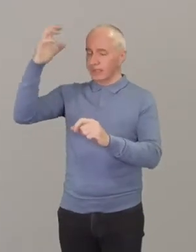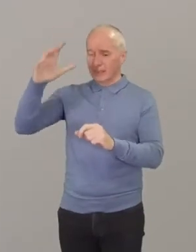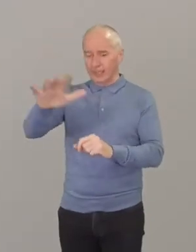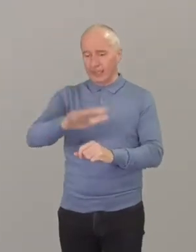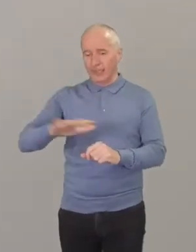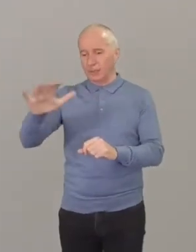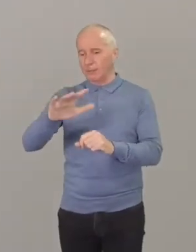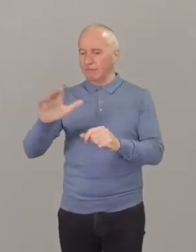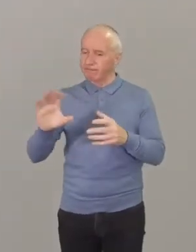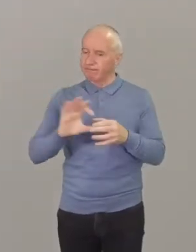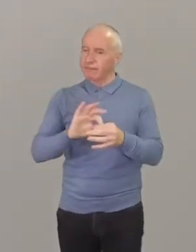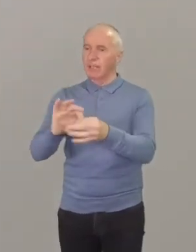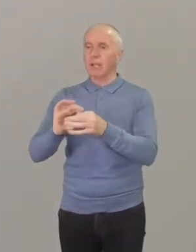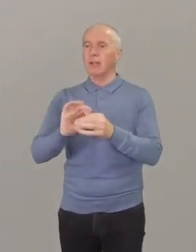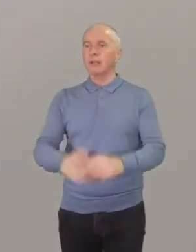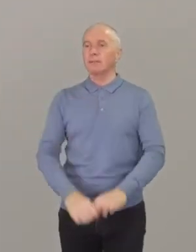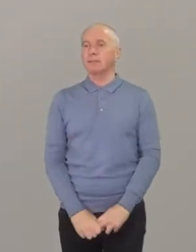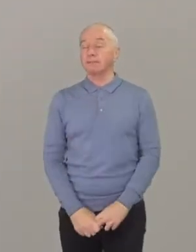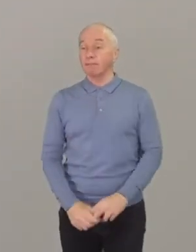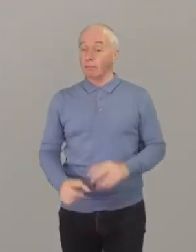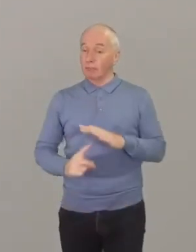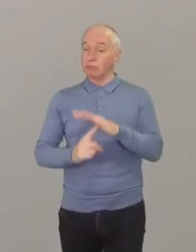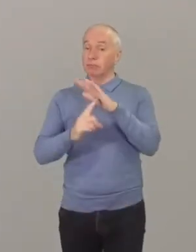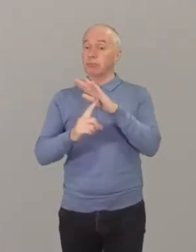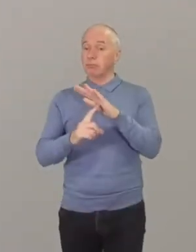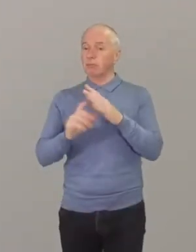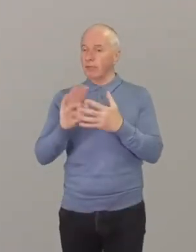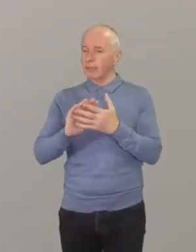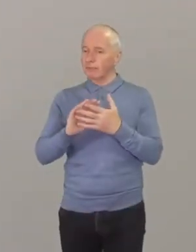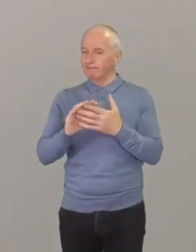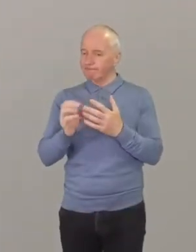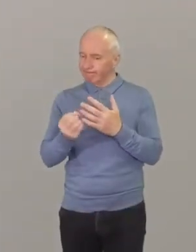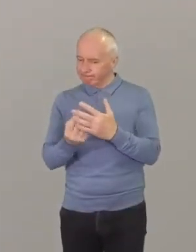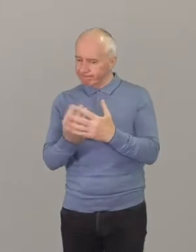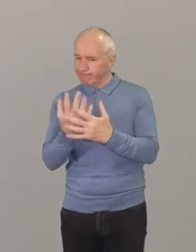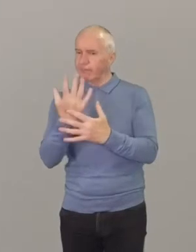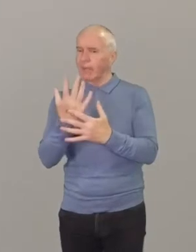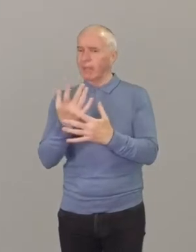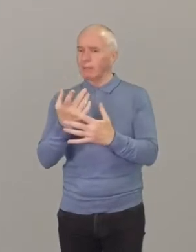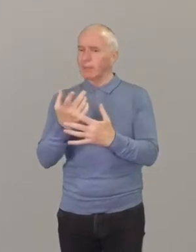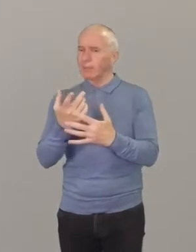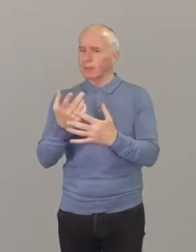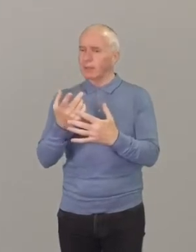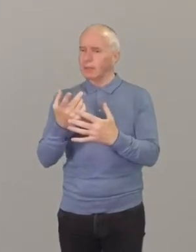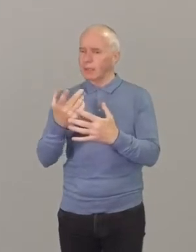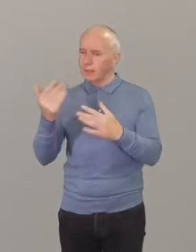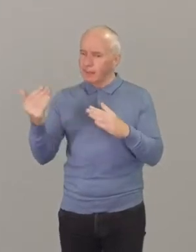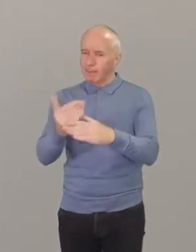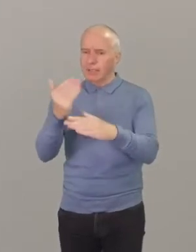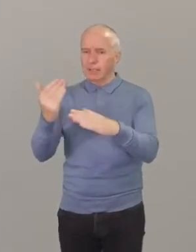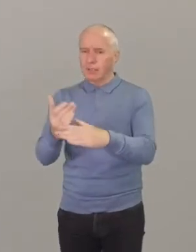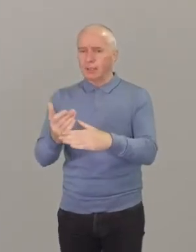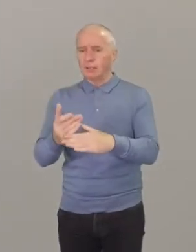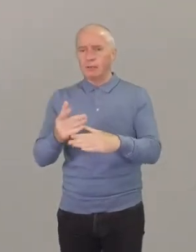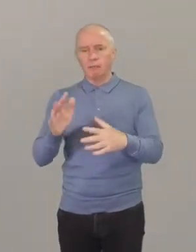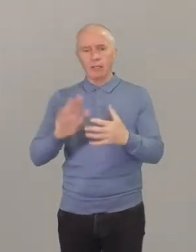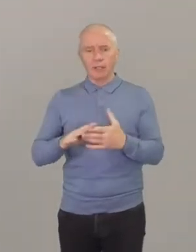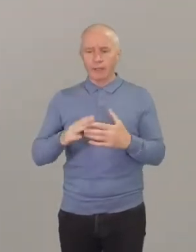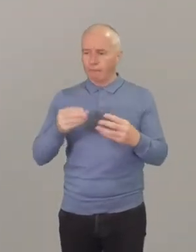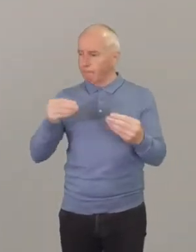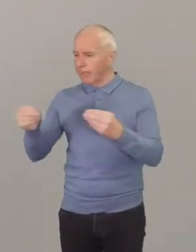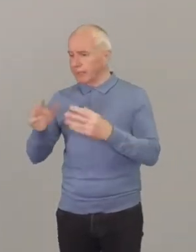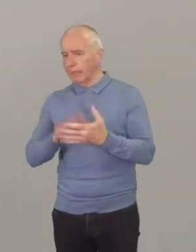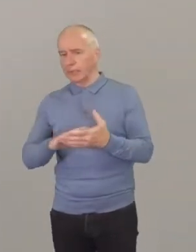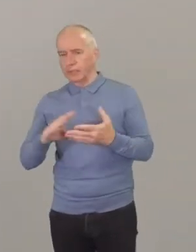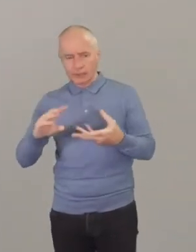importantly too I have seen maturity in mission. Flexibility, creativity, innovation